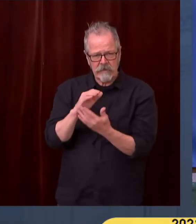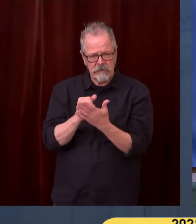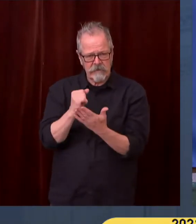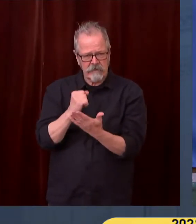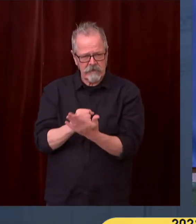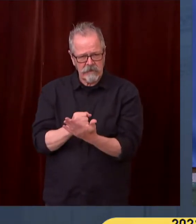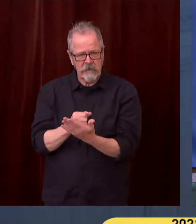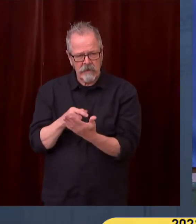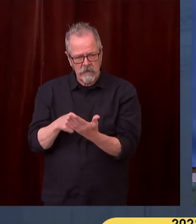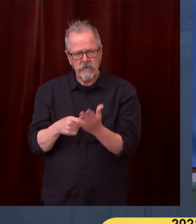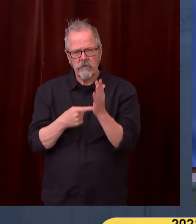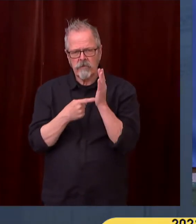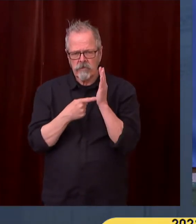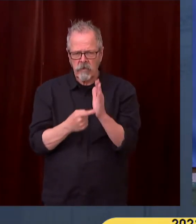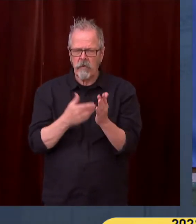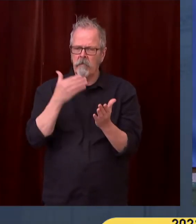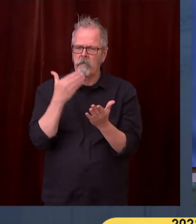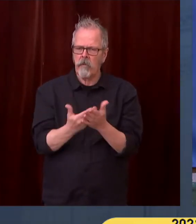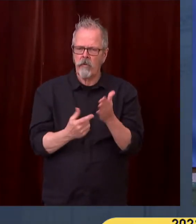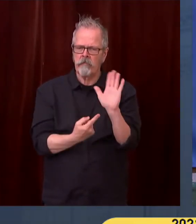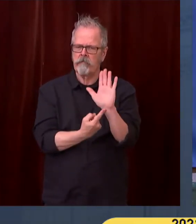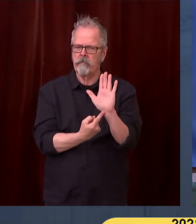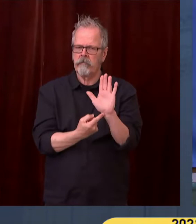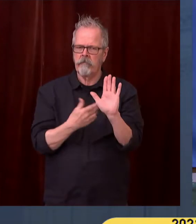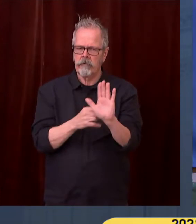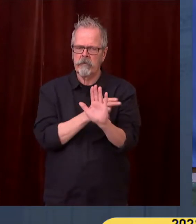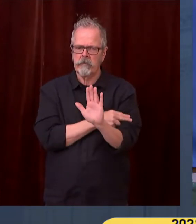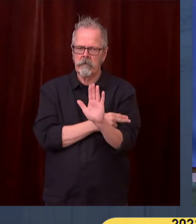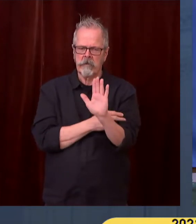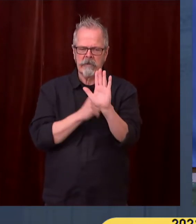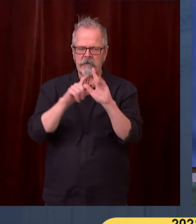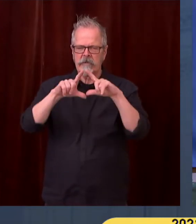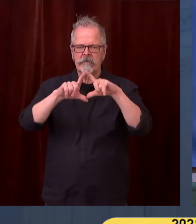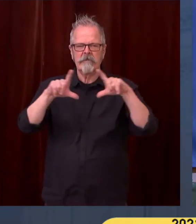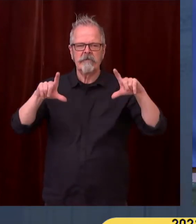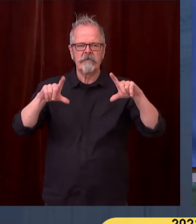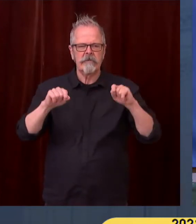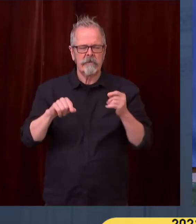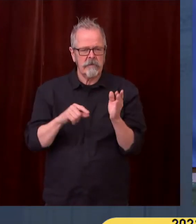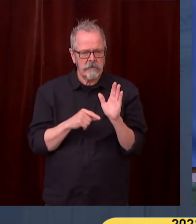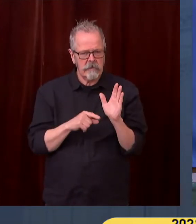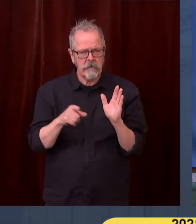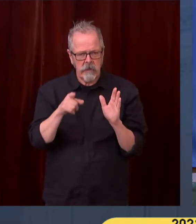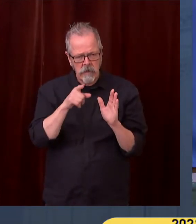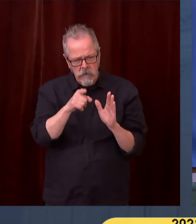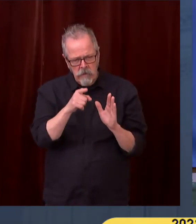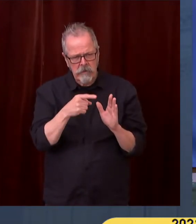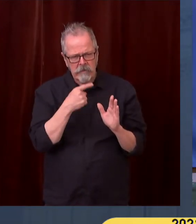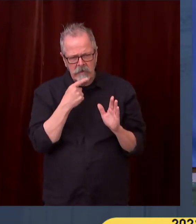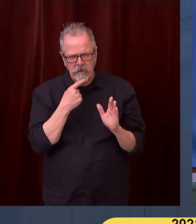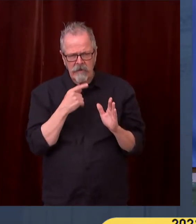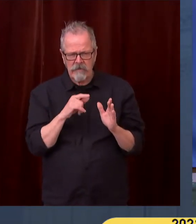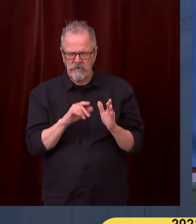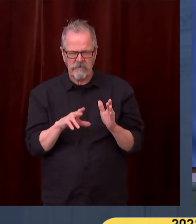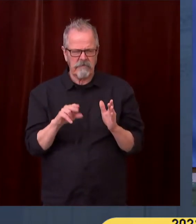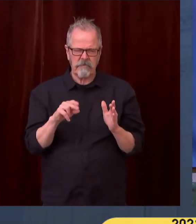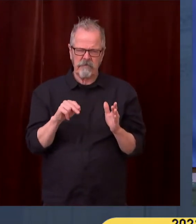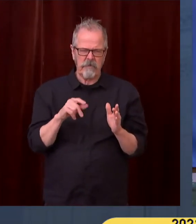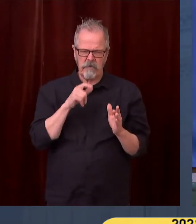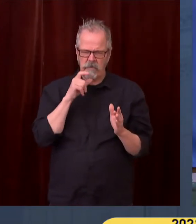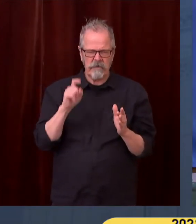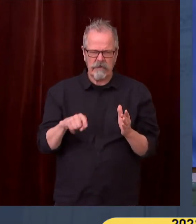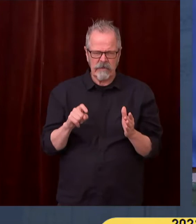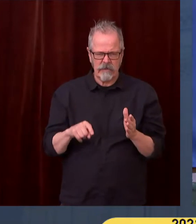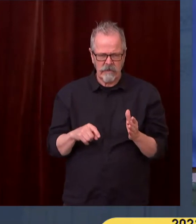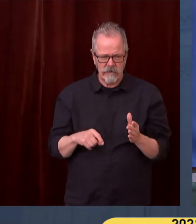who have asked for passage of bills that would bar any kind of requirement for proof of vaccinations. I'm just wondering if you've changed